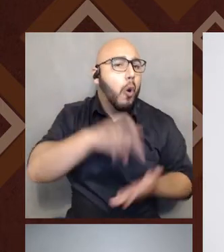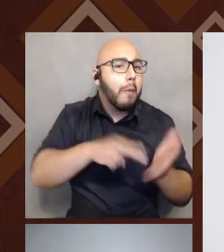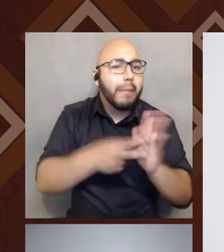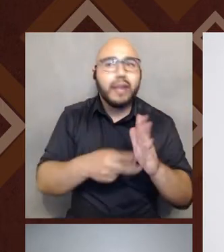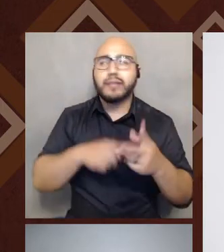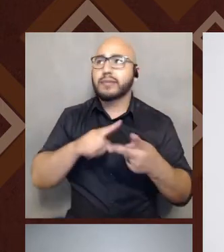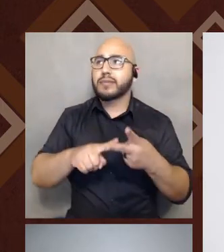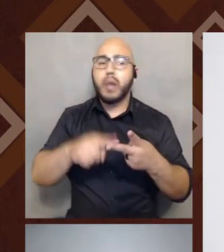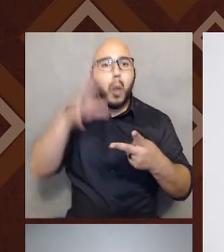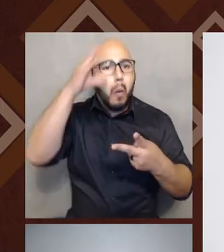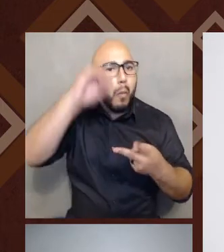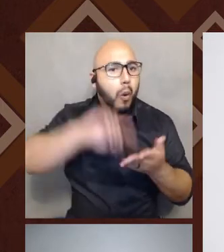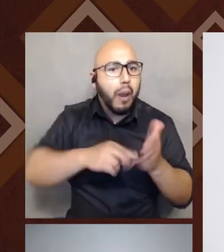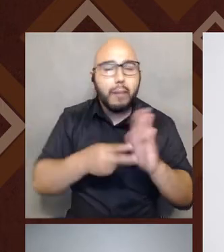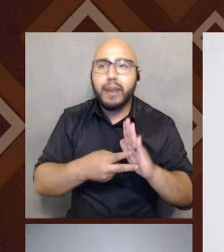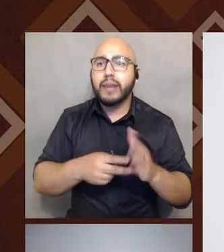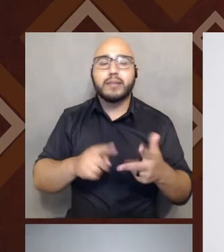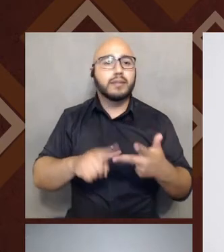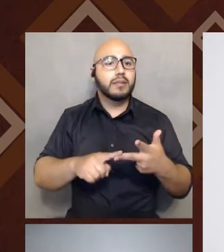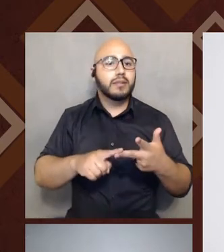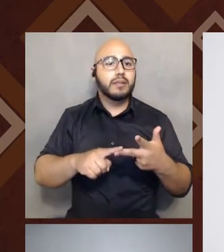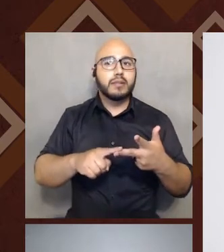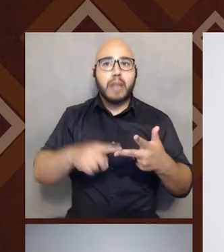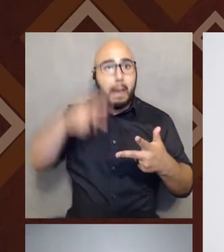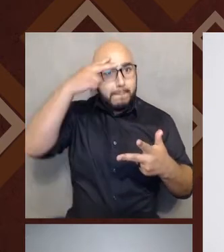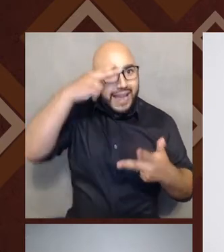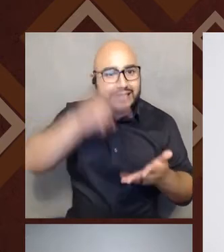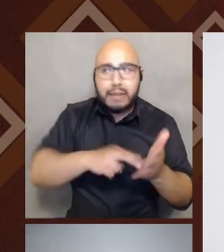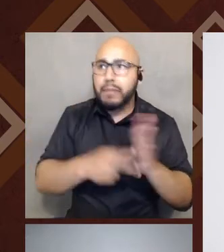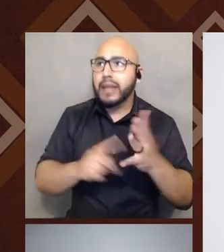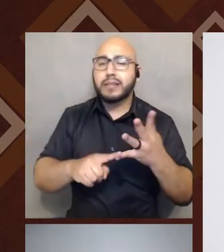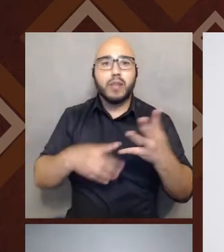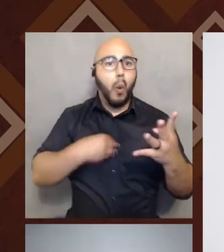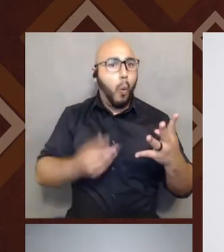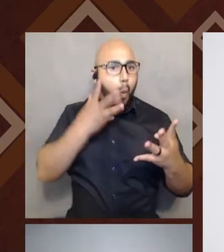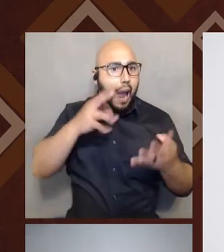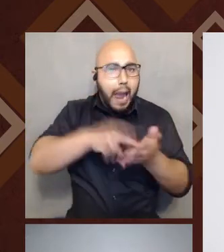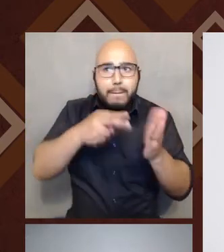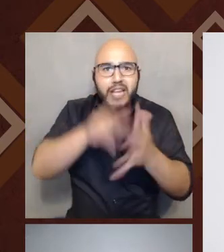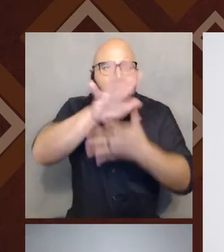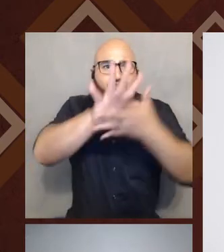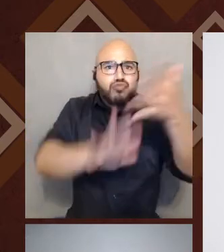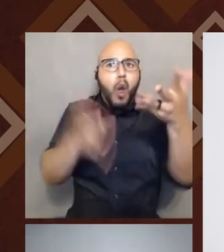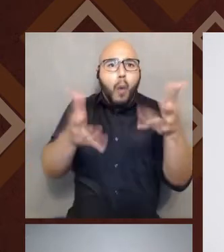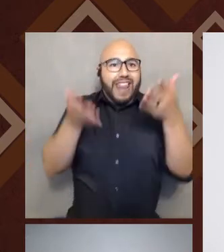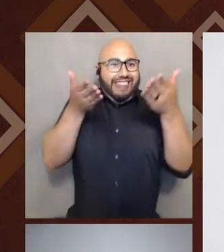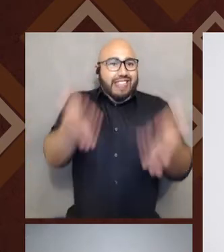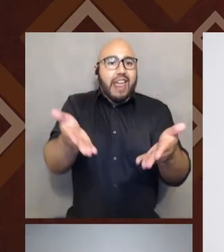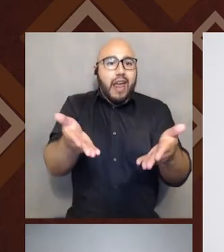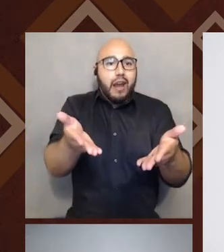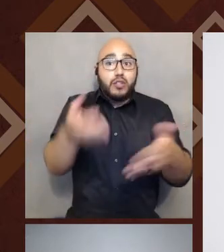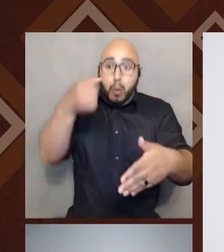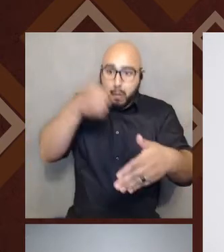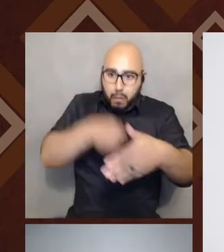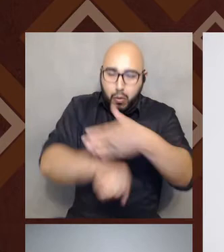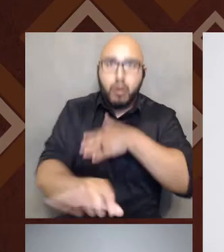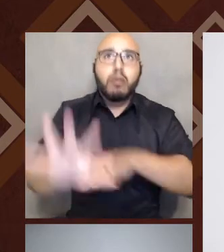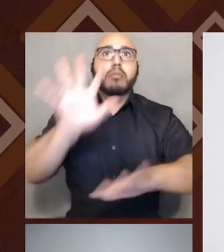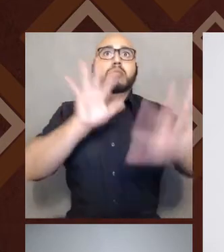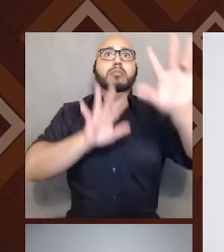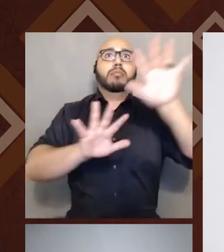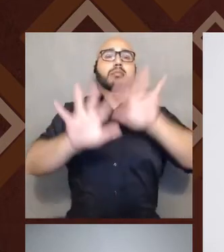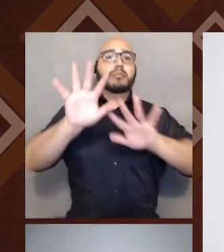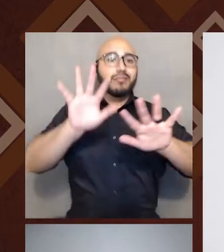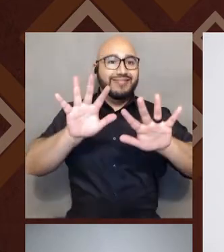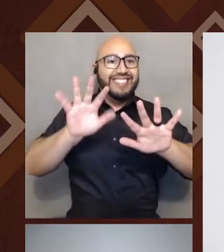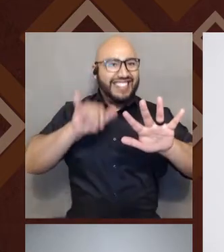or what it means to be white. Right. All of these ideas of what it means to perform those identities are